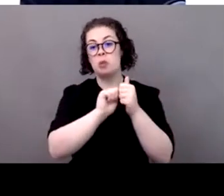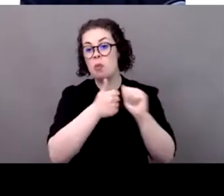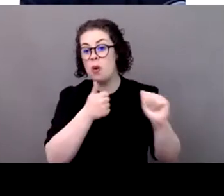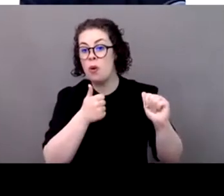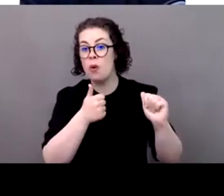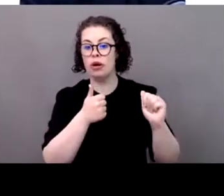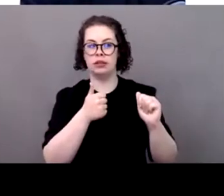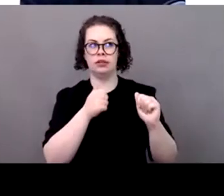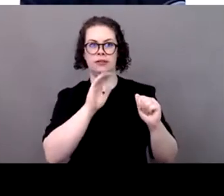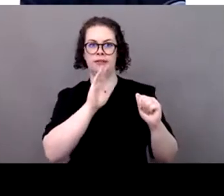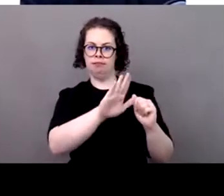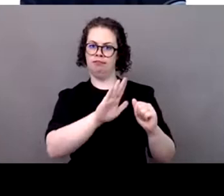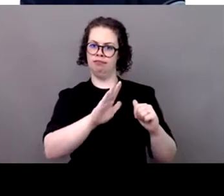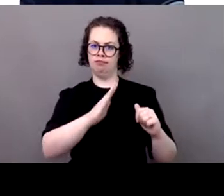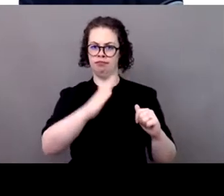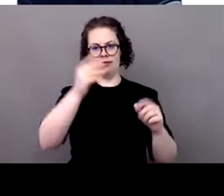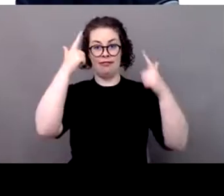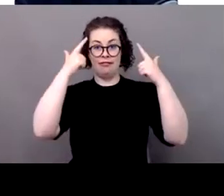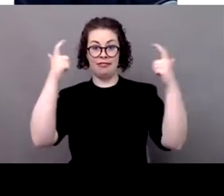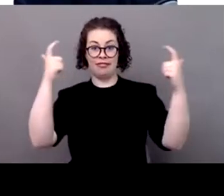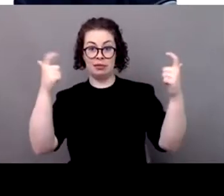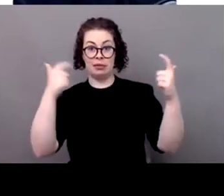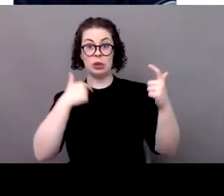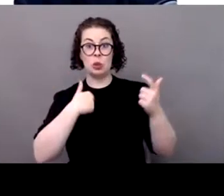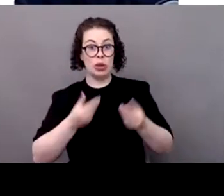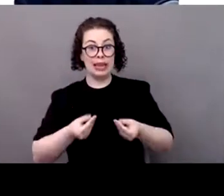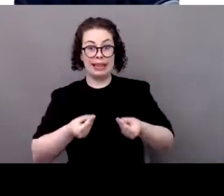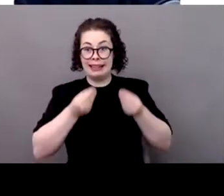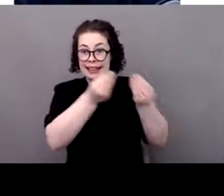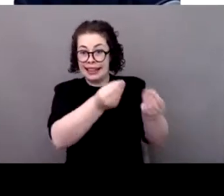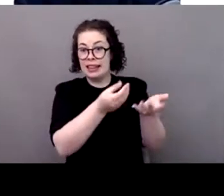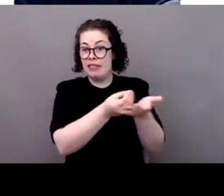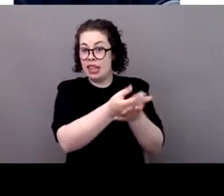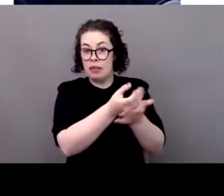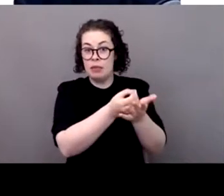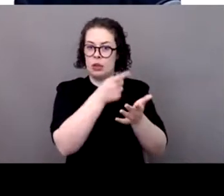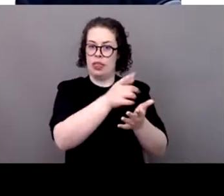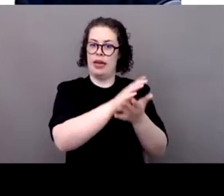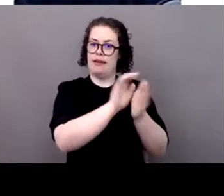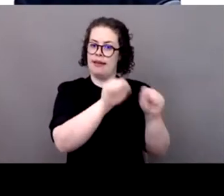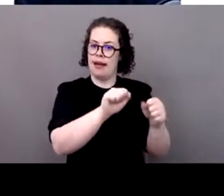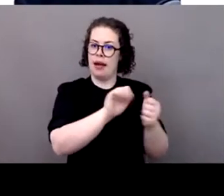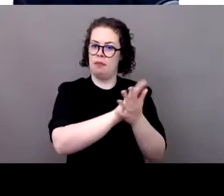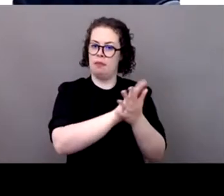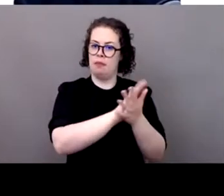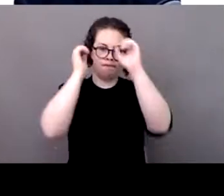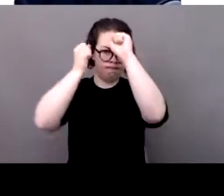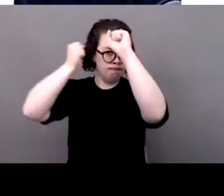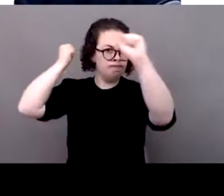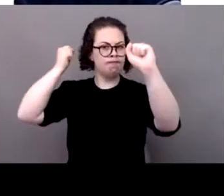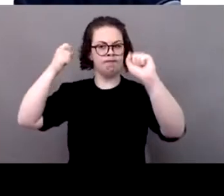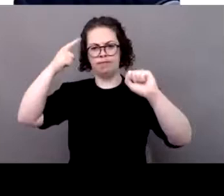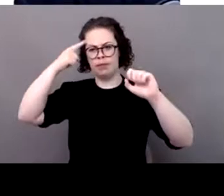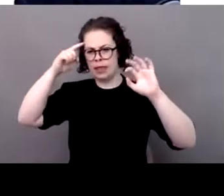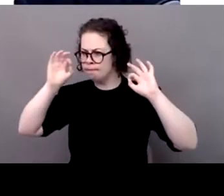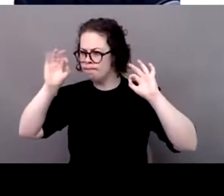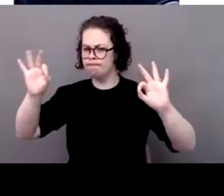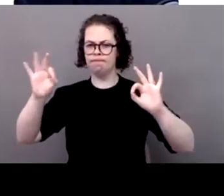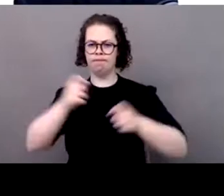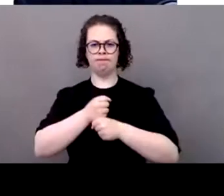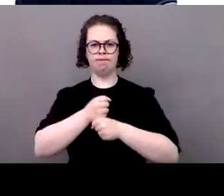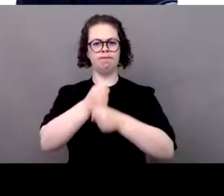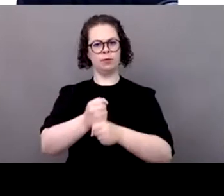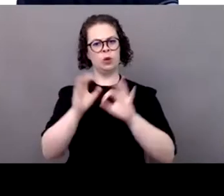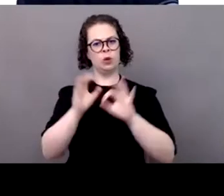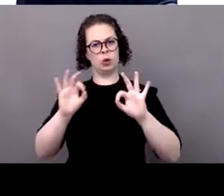them in terms of providing all the information, all the support, everything. And these people set